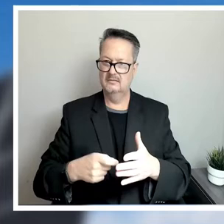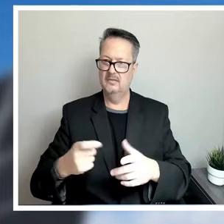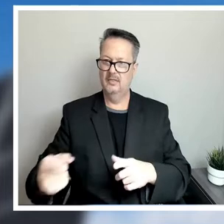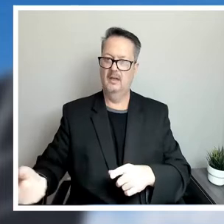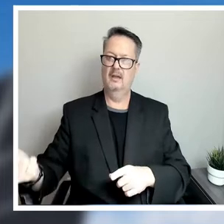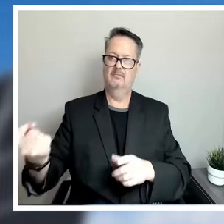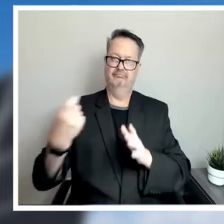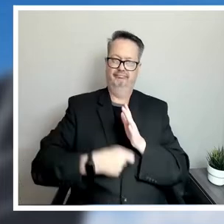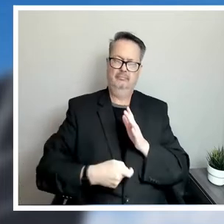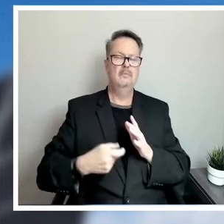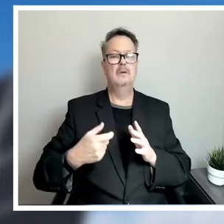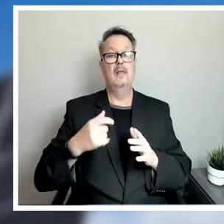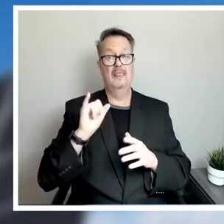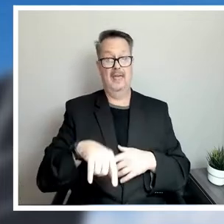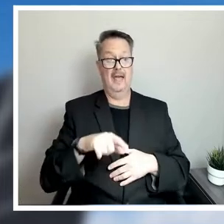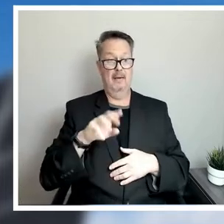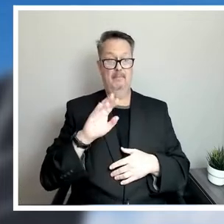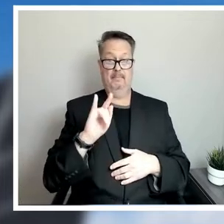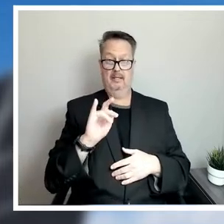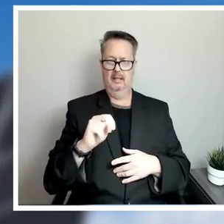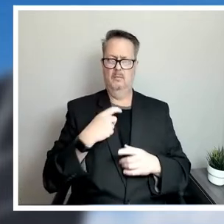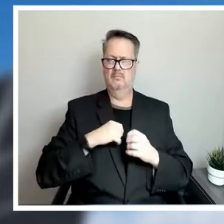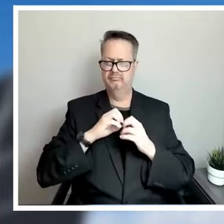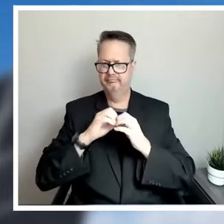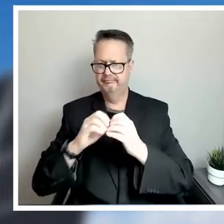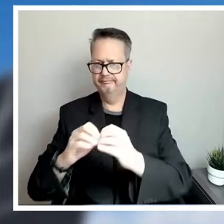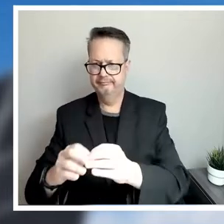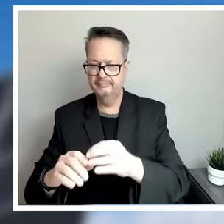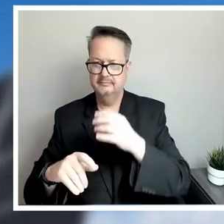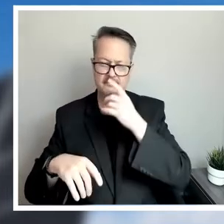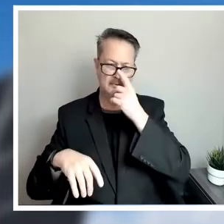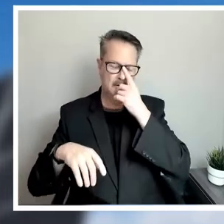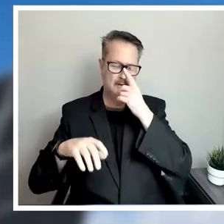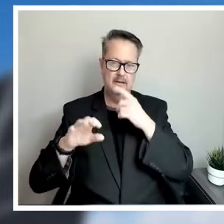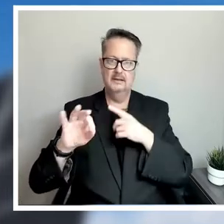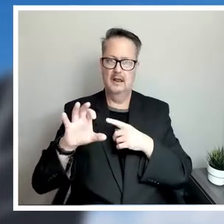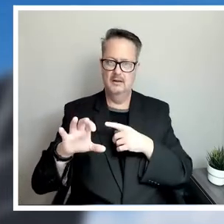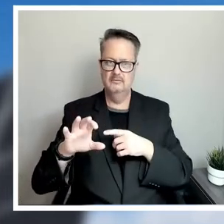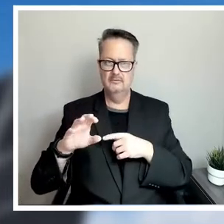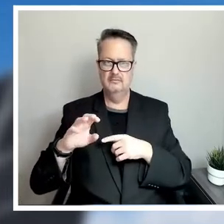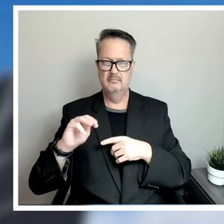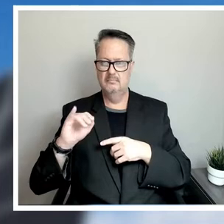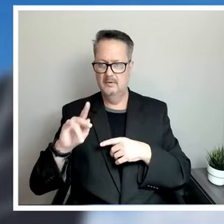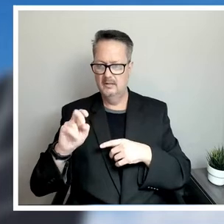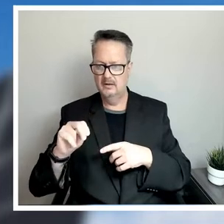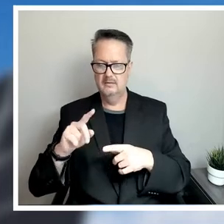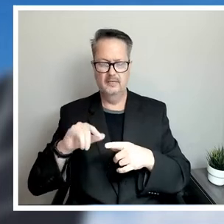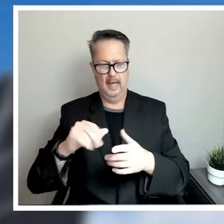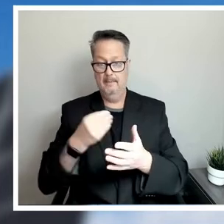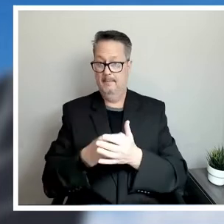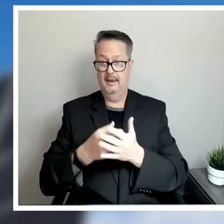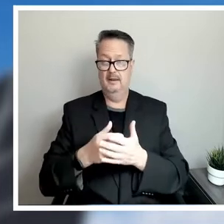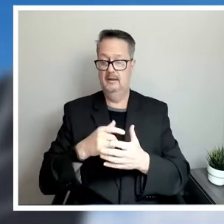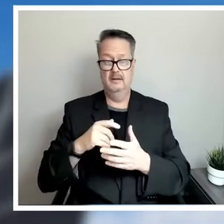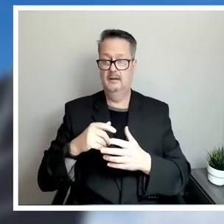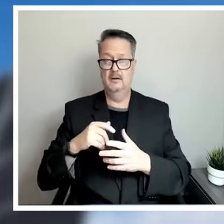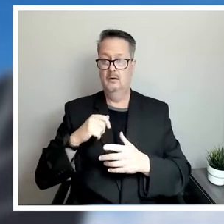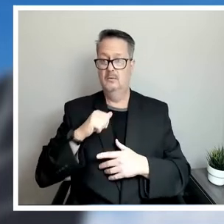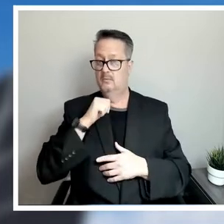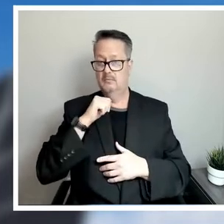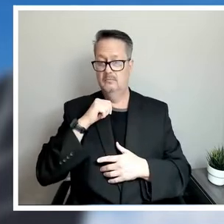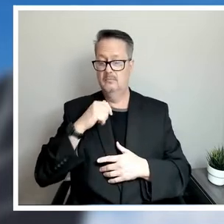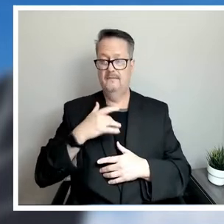close to $590 million of that. That's money that has not been spent, hasn't gone out the door. We continue to fight those costs as best we can,